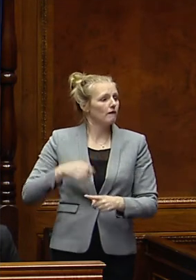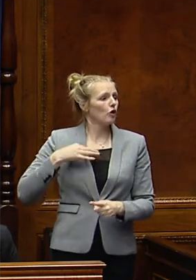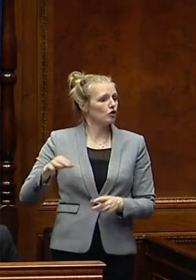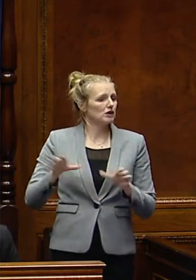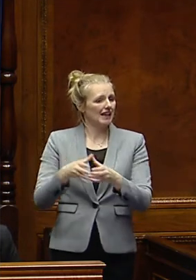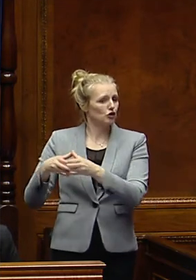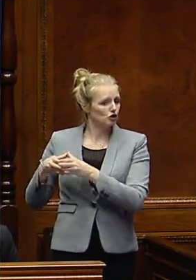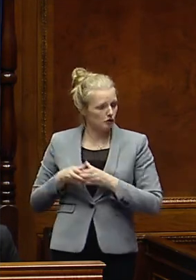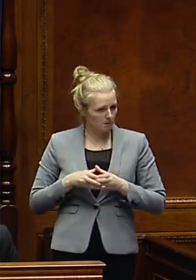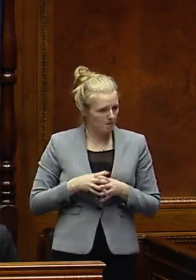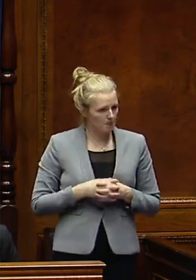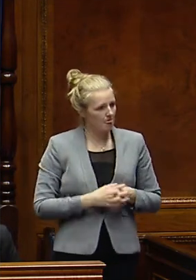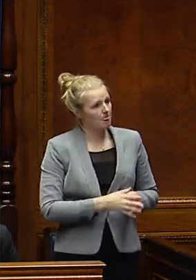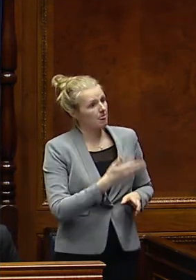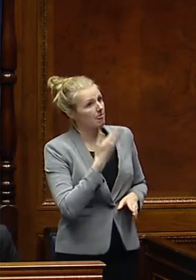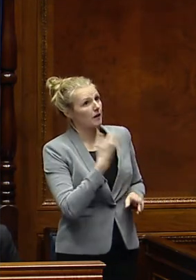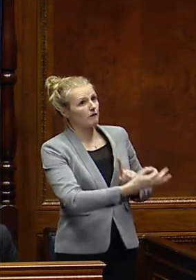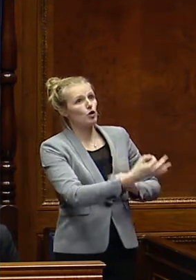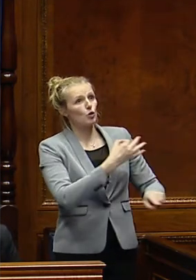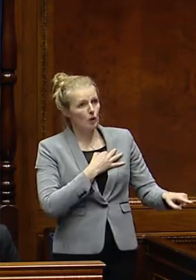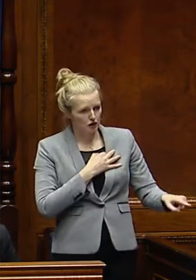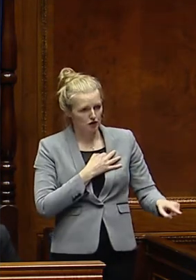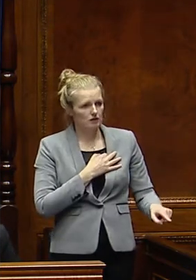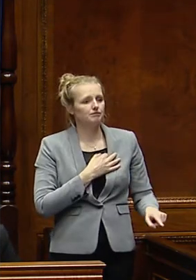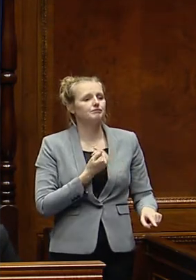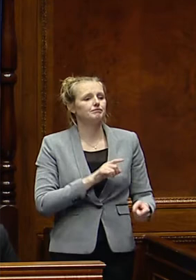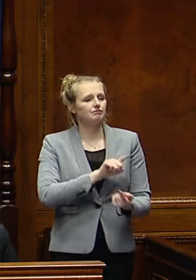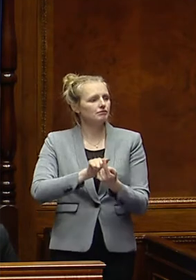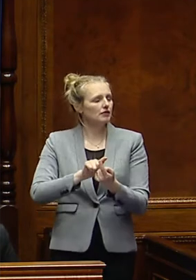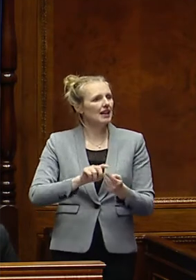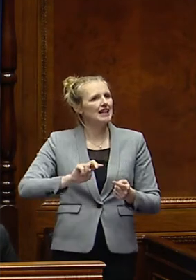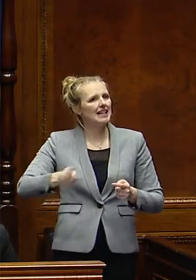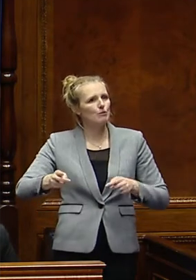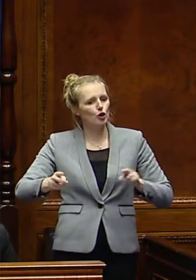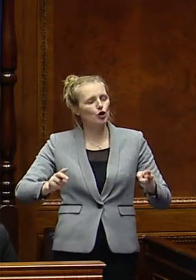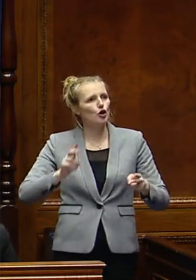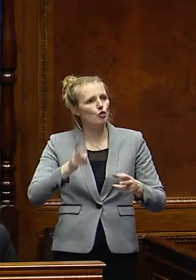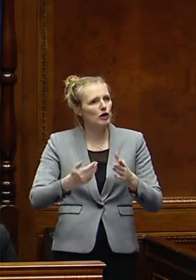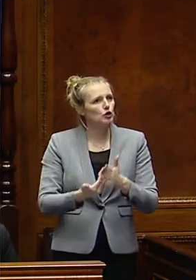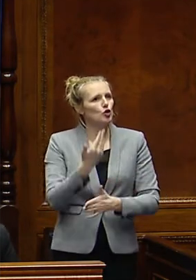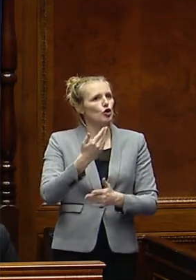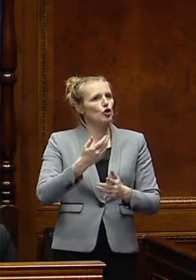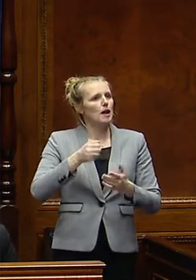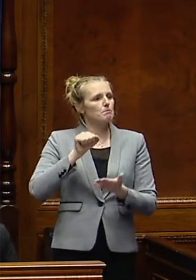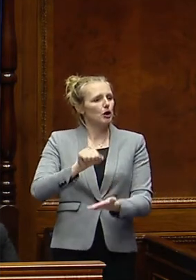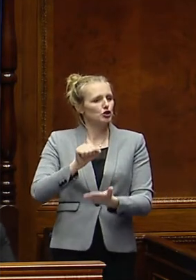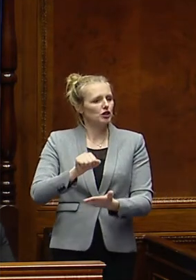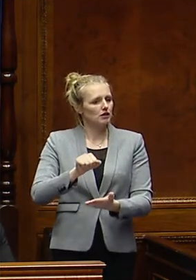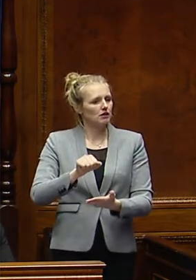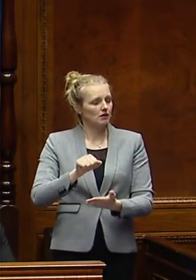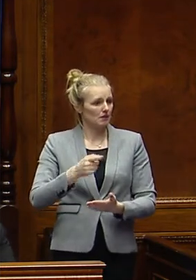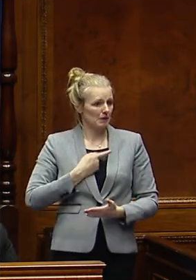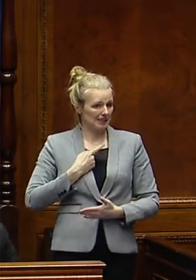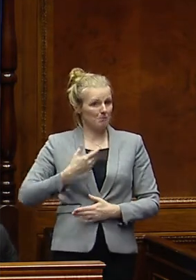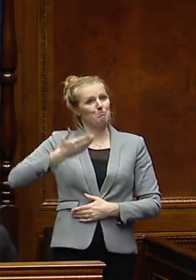very much, Member, for your question. I have done an initial meeting on the neighbourhood renewal programme and budget. Obviously, as someone who was previously